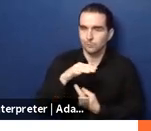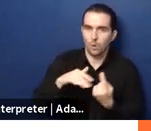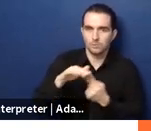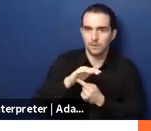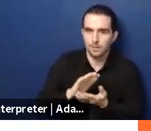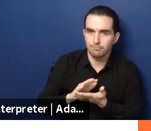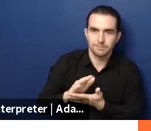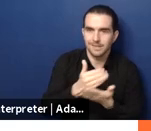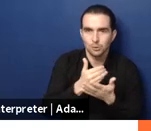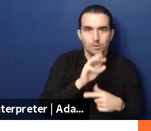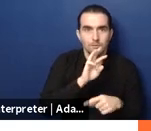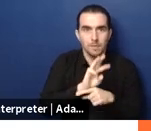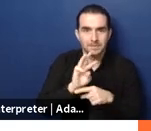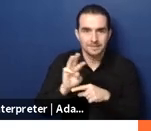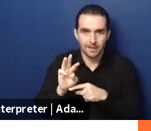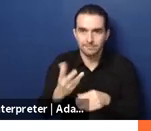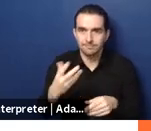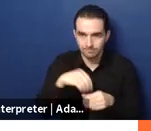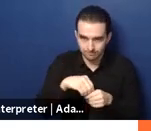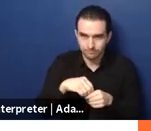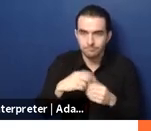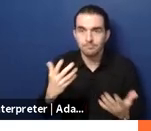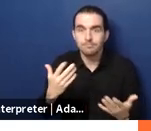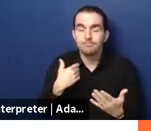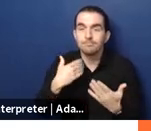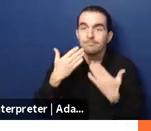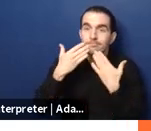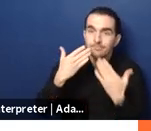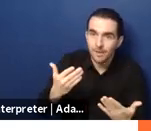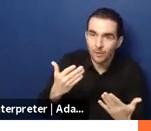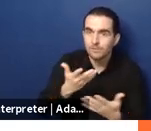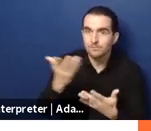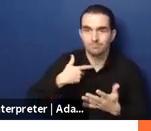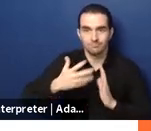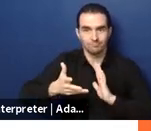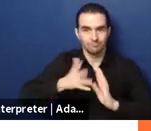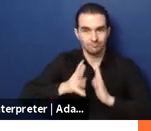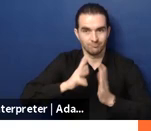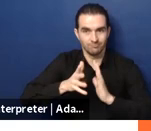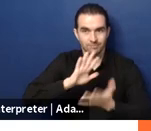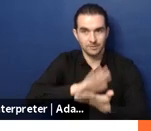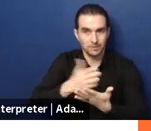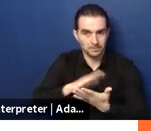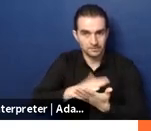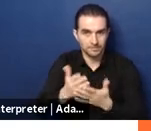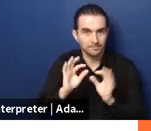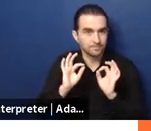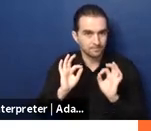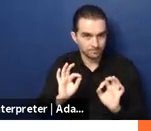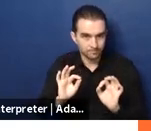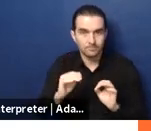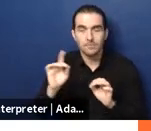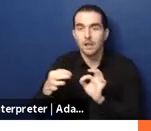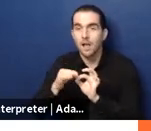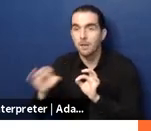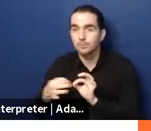also thank you to our sign language interpreters and our captioners who have been working very hard to provide the the captions and the